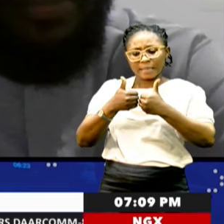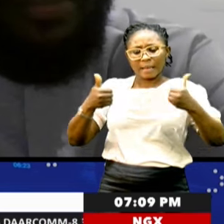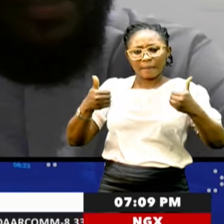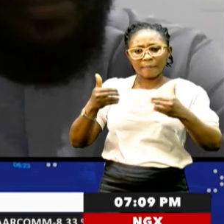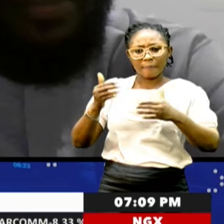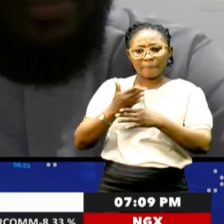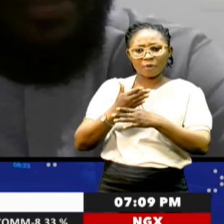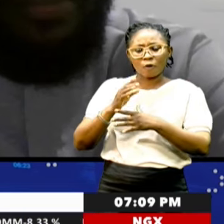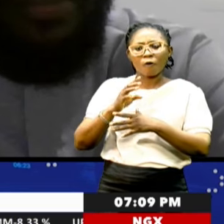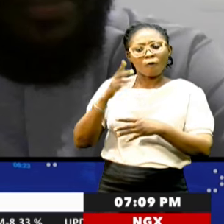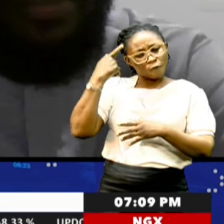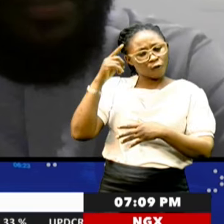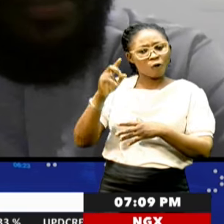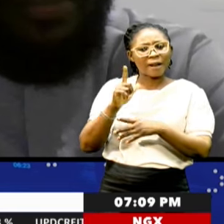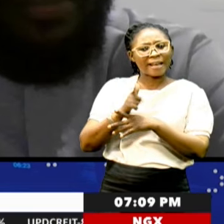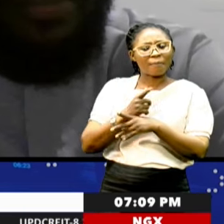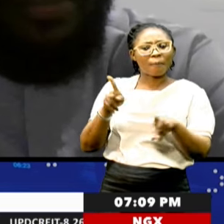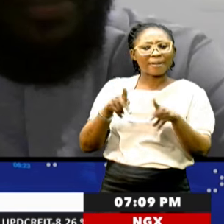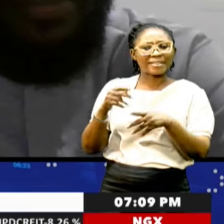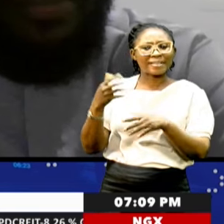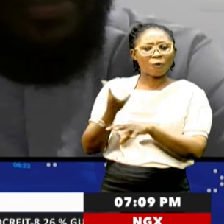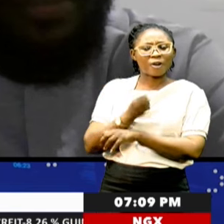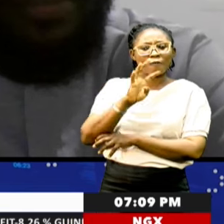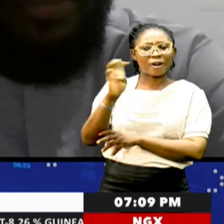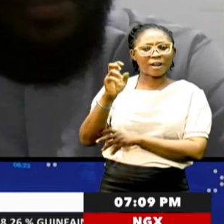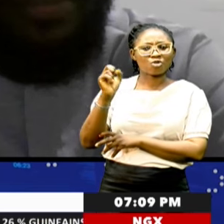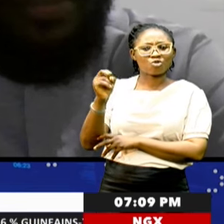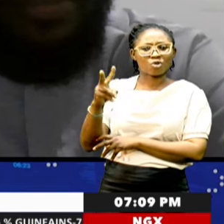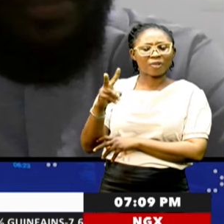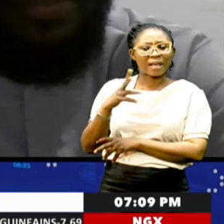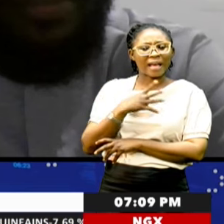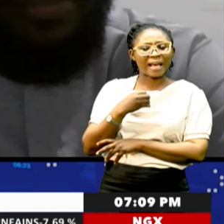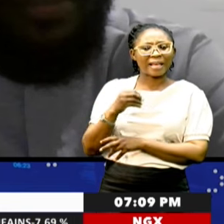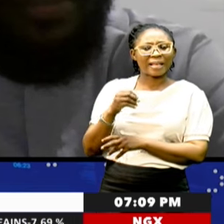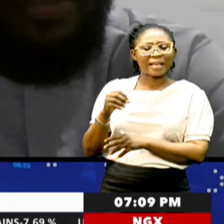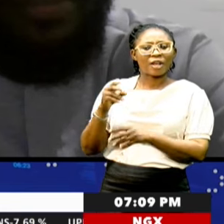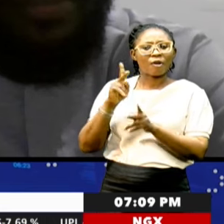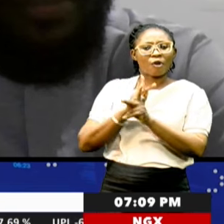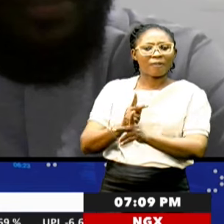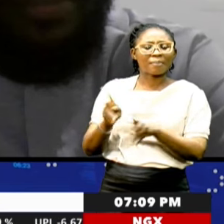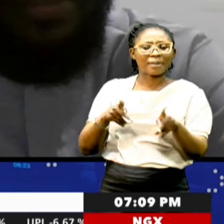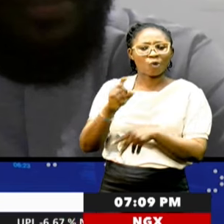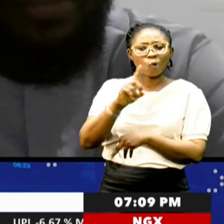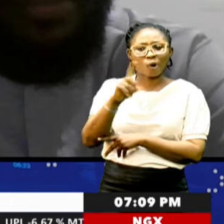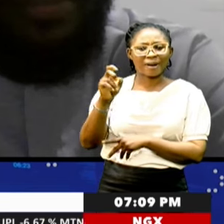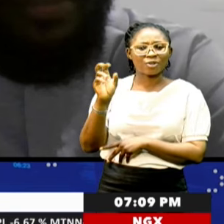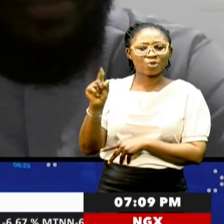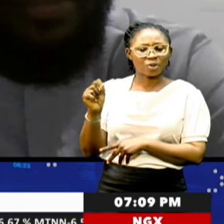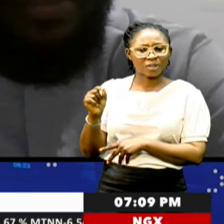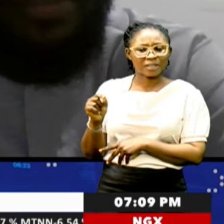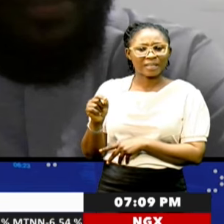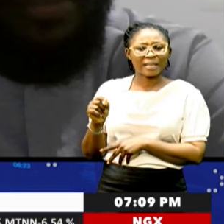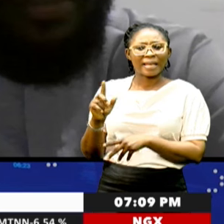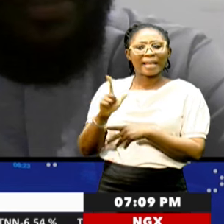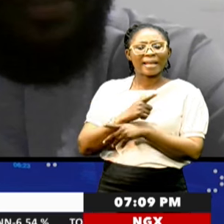Party winning 412 and the Conservative Party 120. If a party had the majority, you